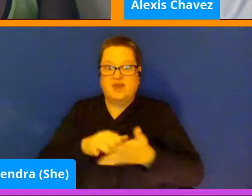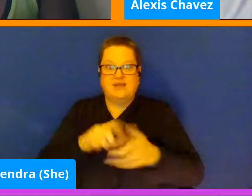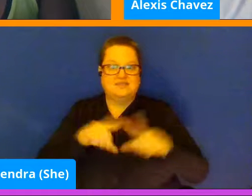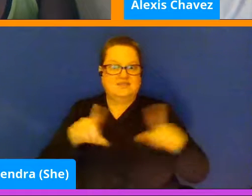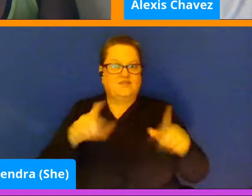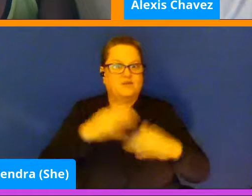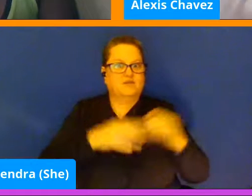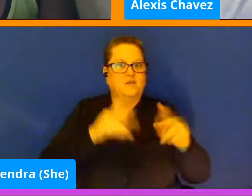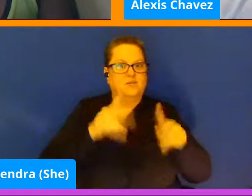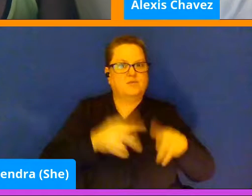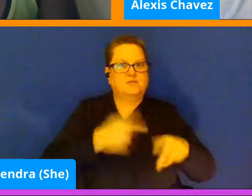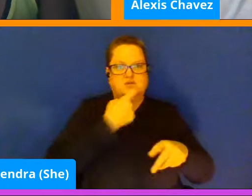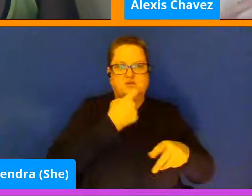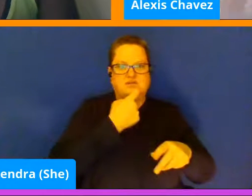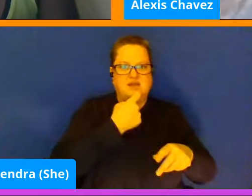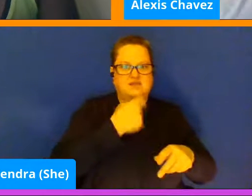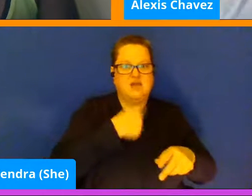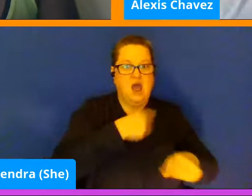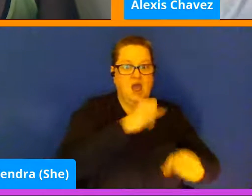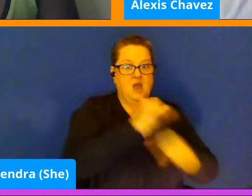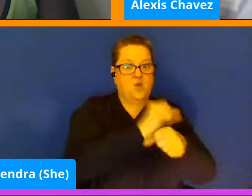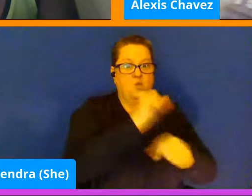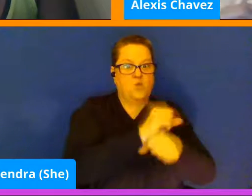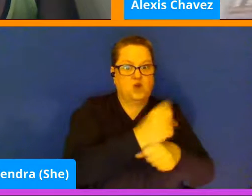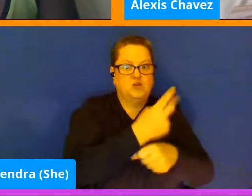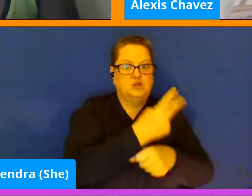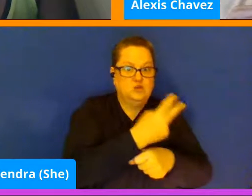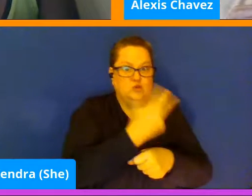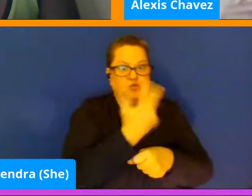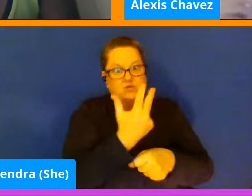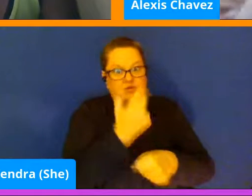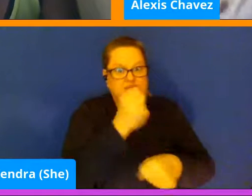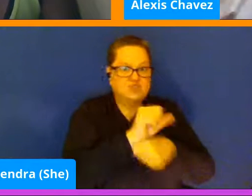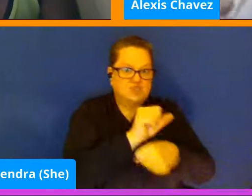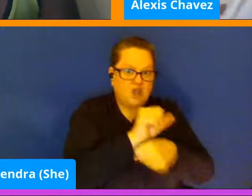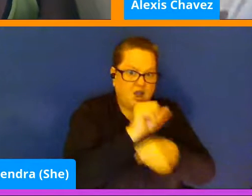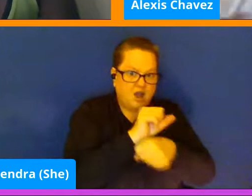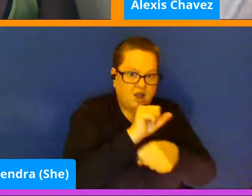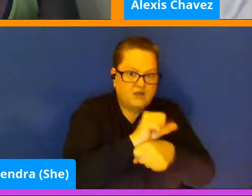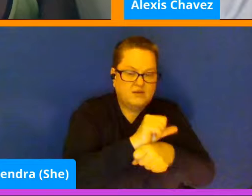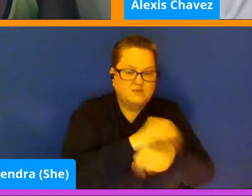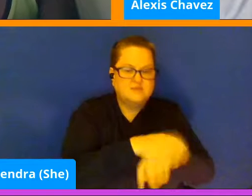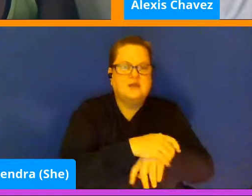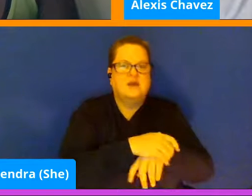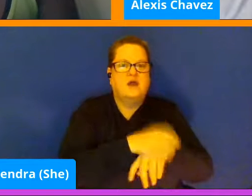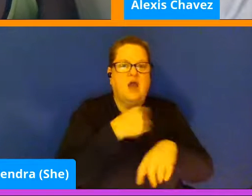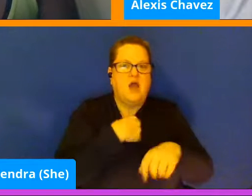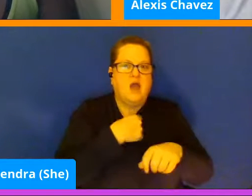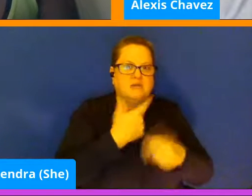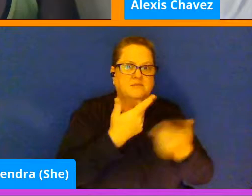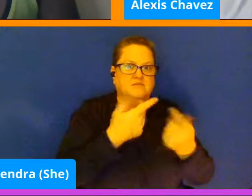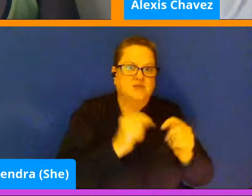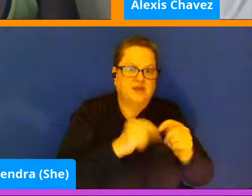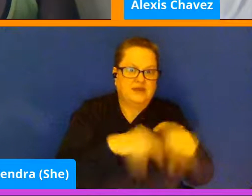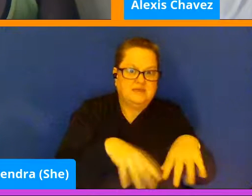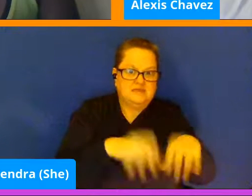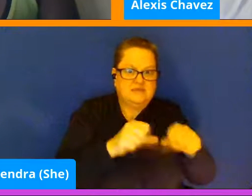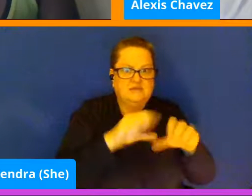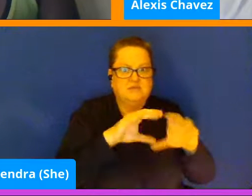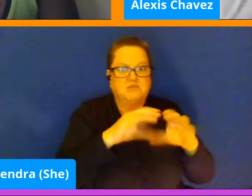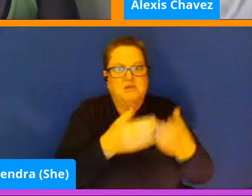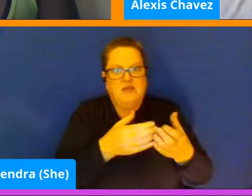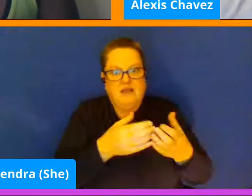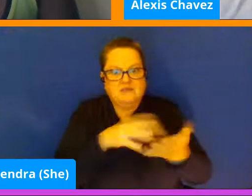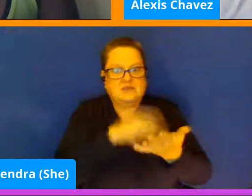says, I'm working two, three jobs or I'm working a couple of jobs. I'm trying to take some classes and learn some